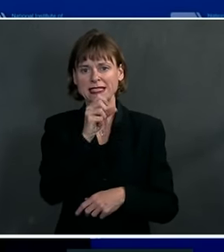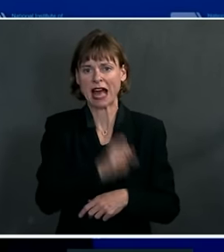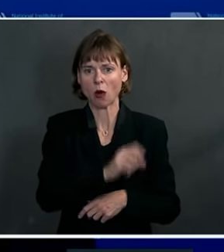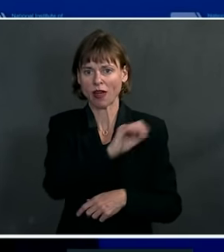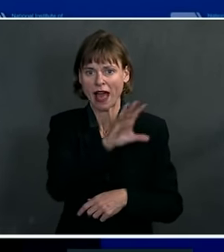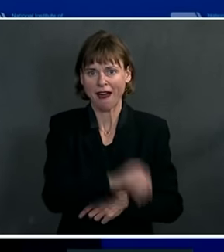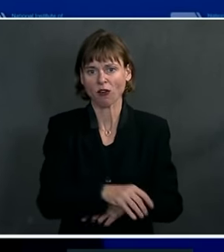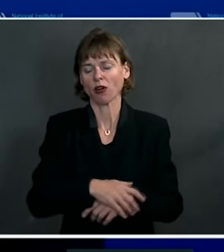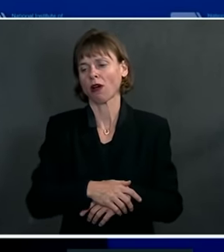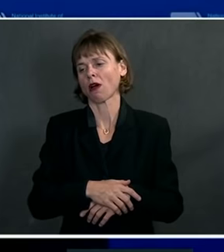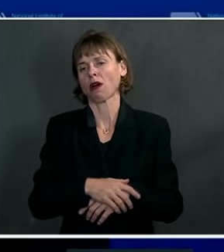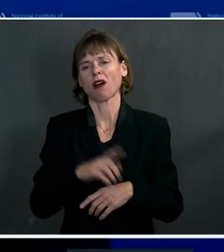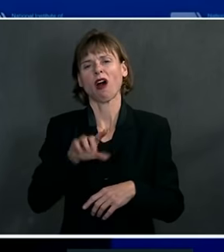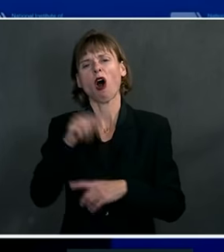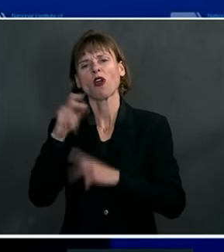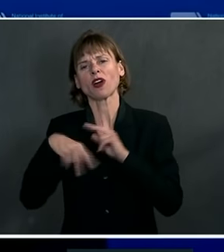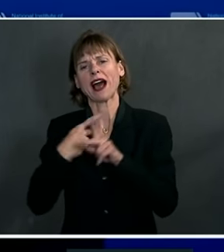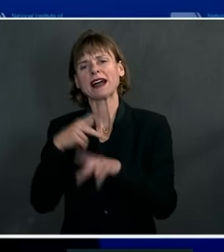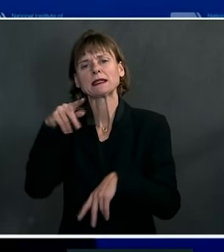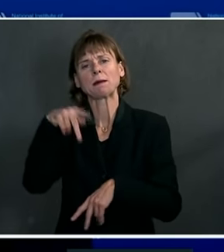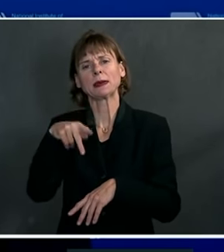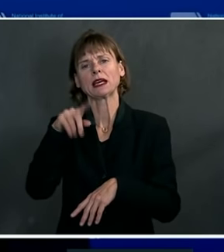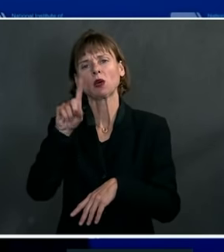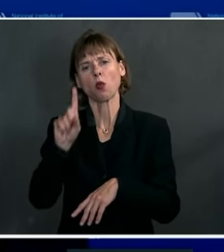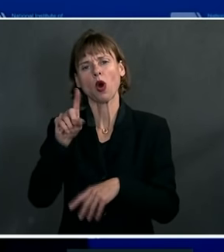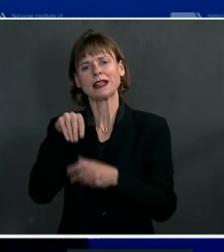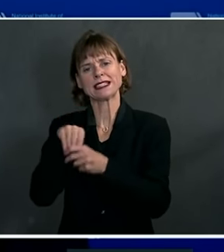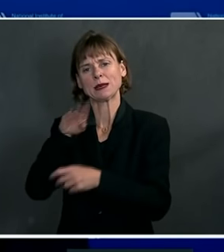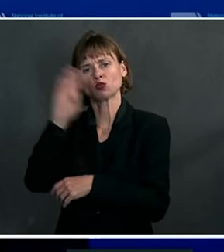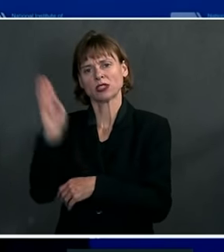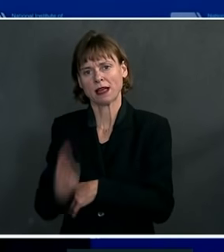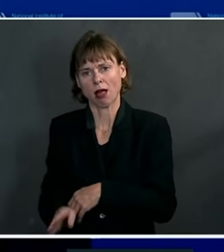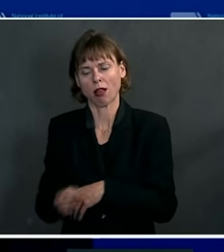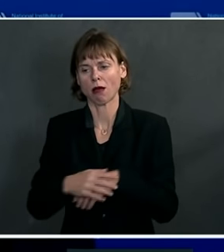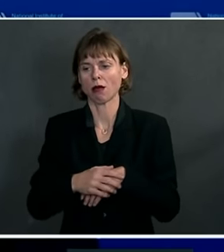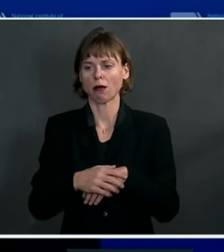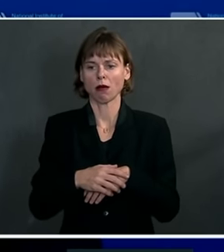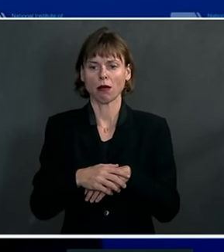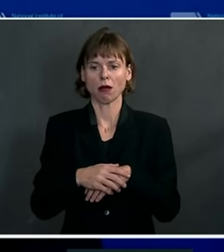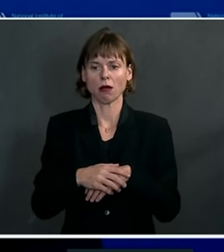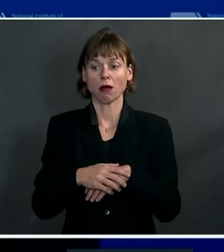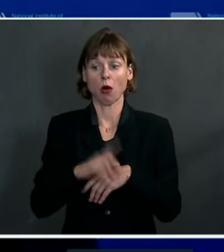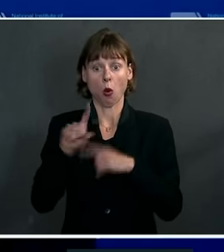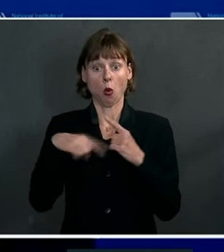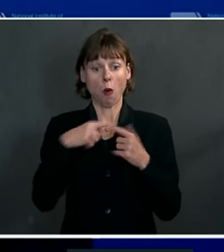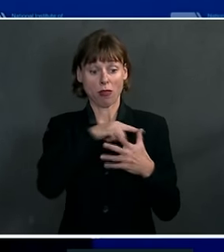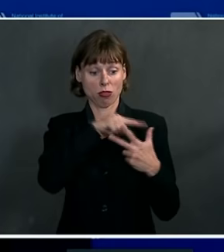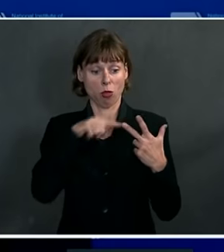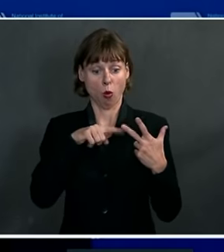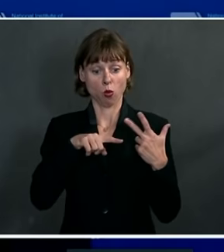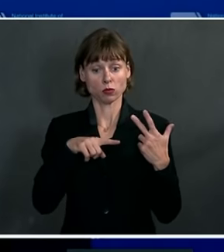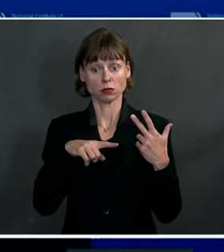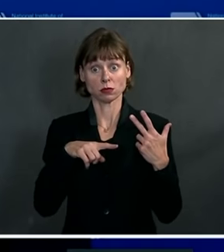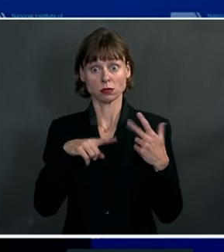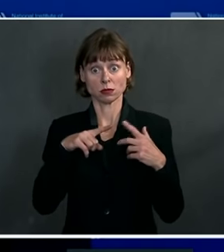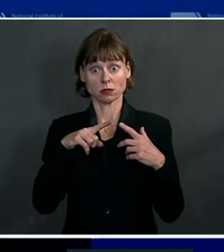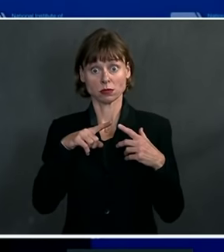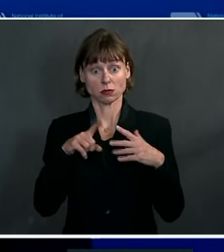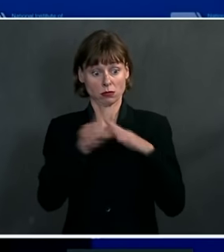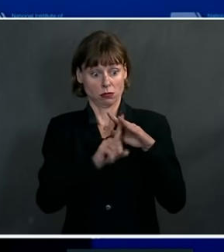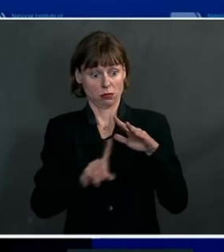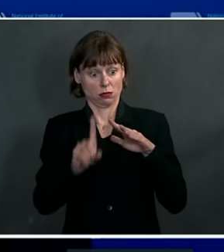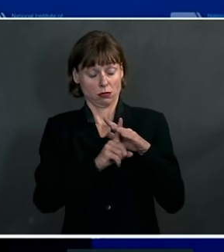and other variants such as the P1 in Brazil. When these variants were first recognized,